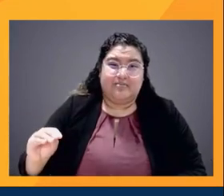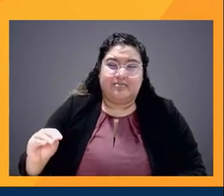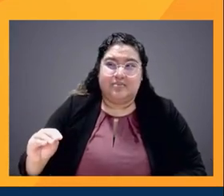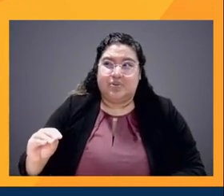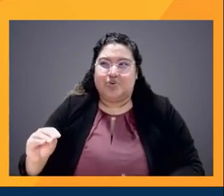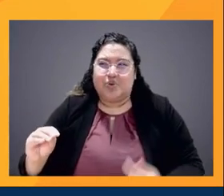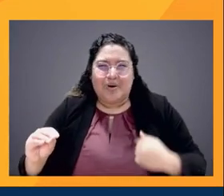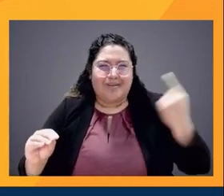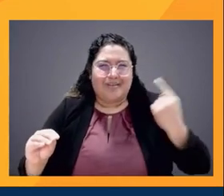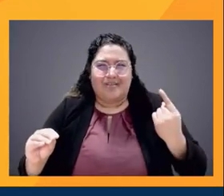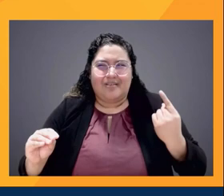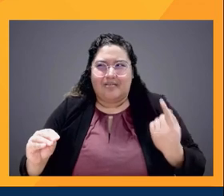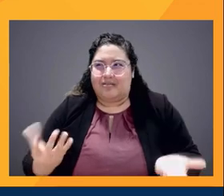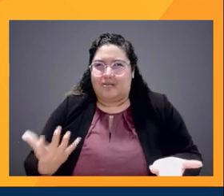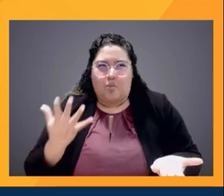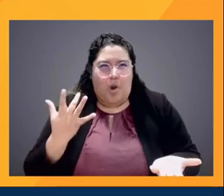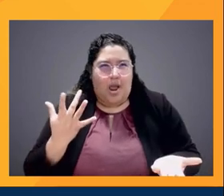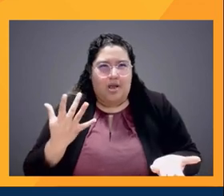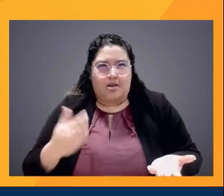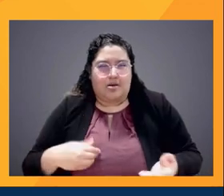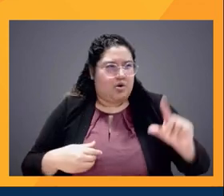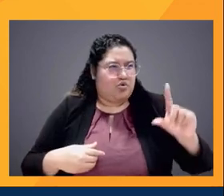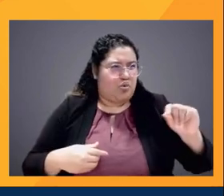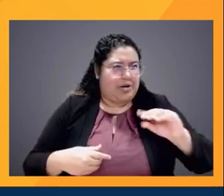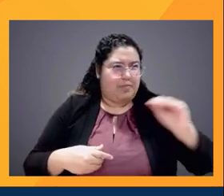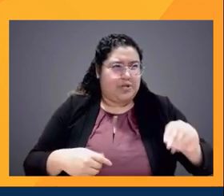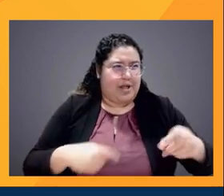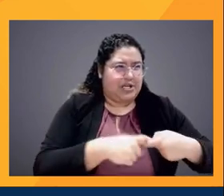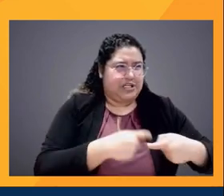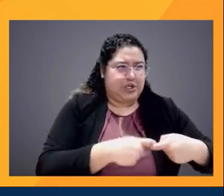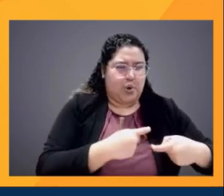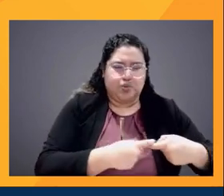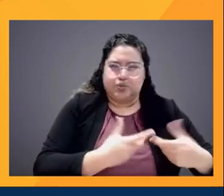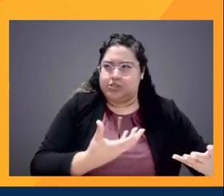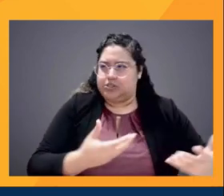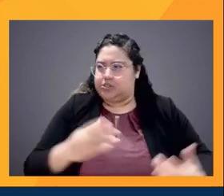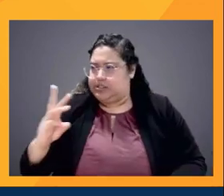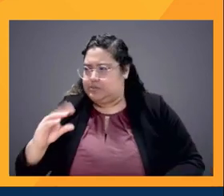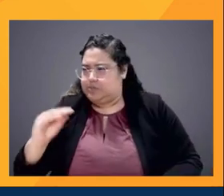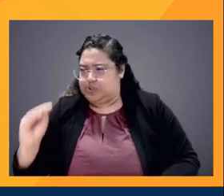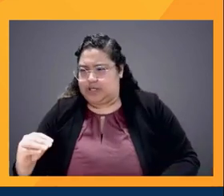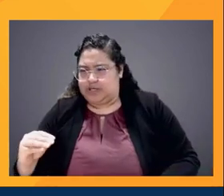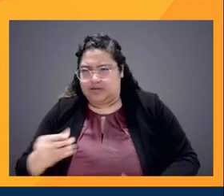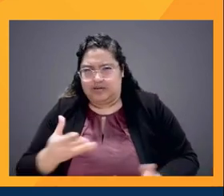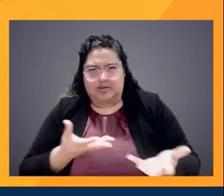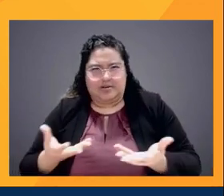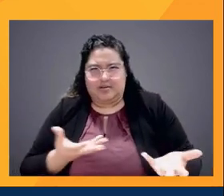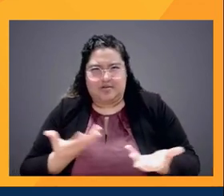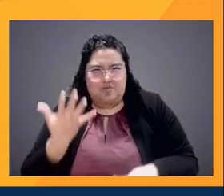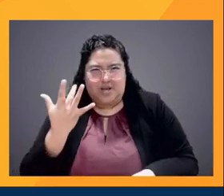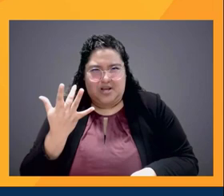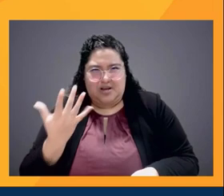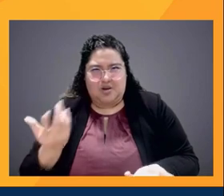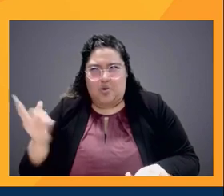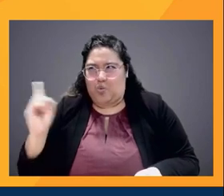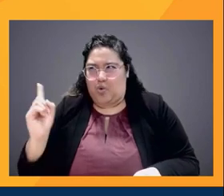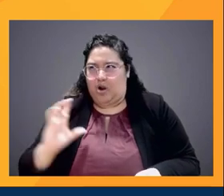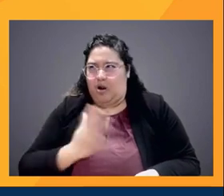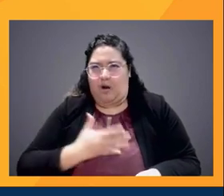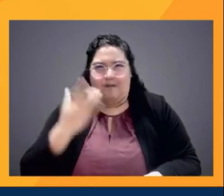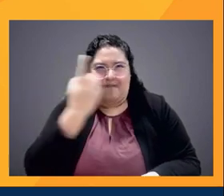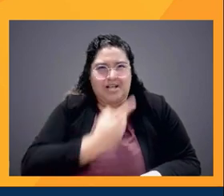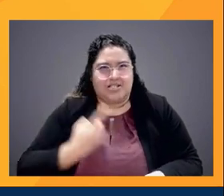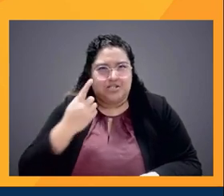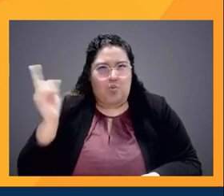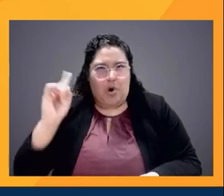Where's the disconnect? Where are our faces? Where are our stories? As we continue to take steps for a more